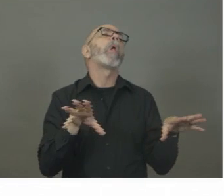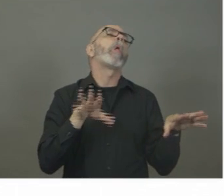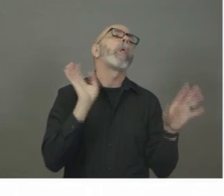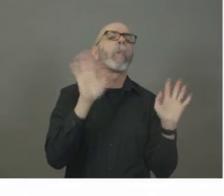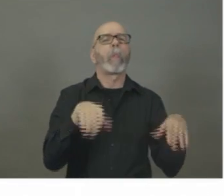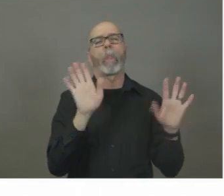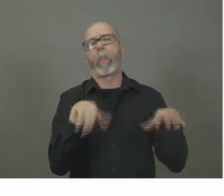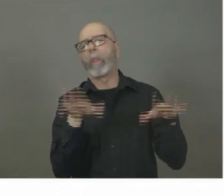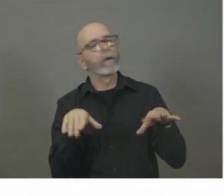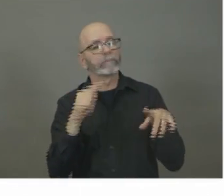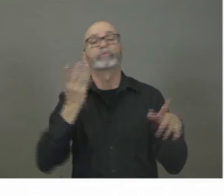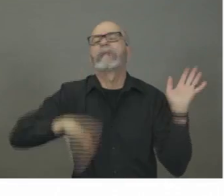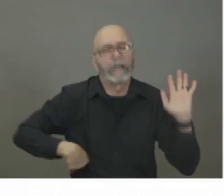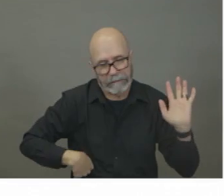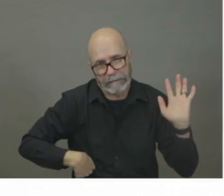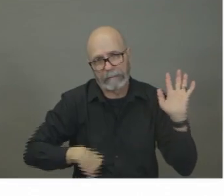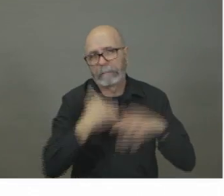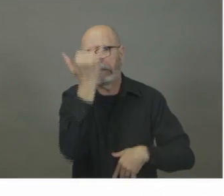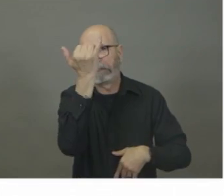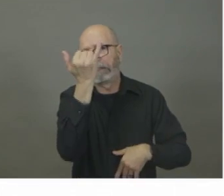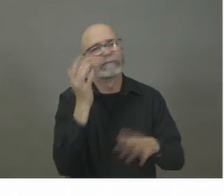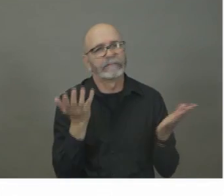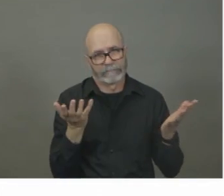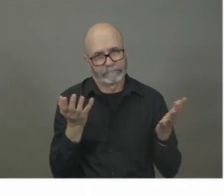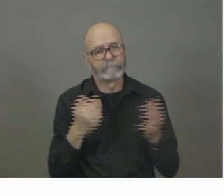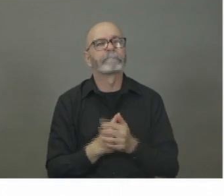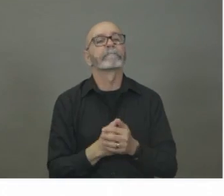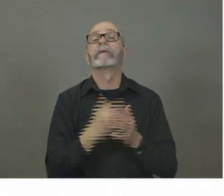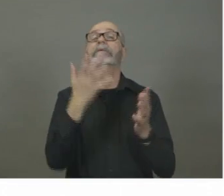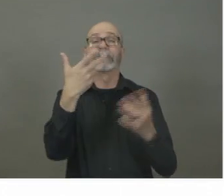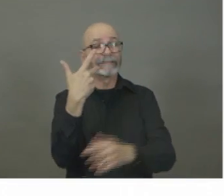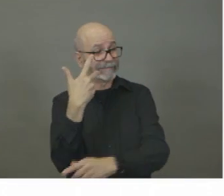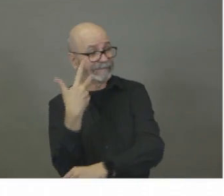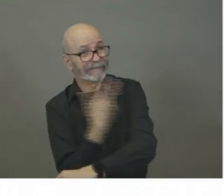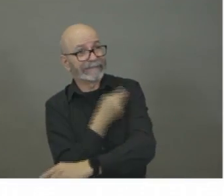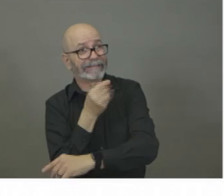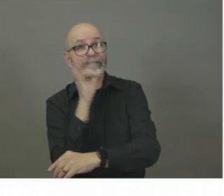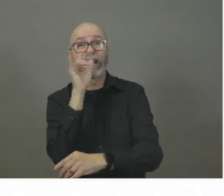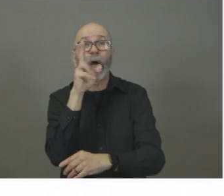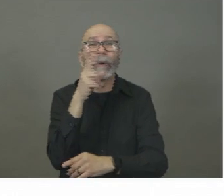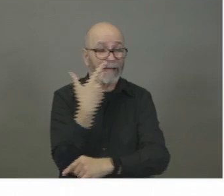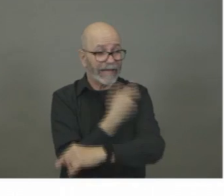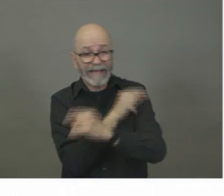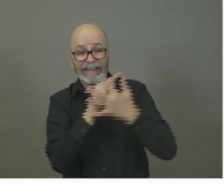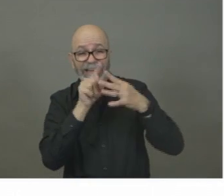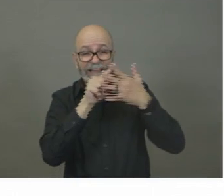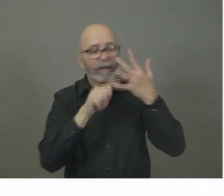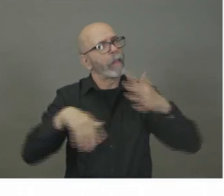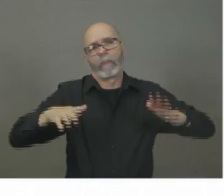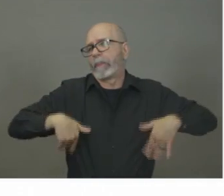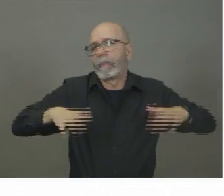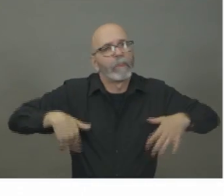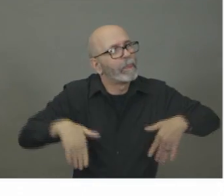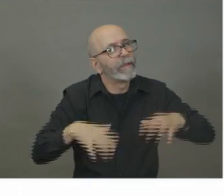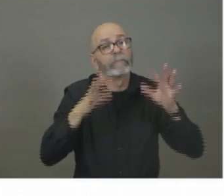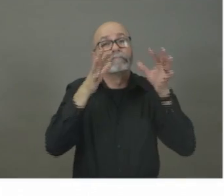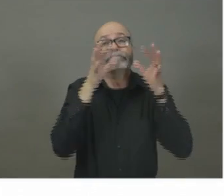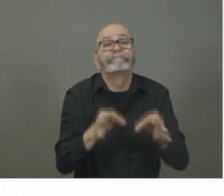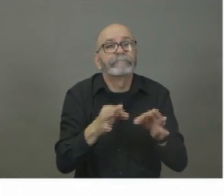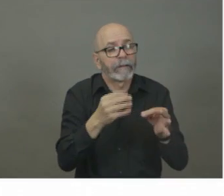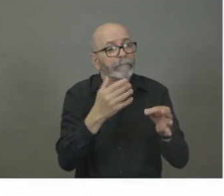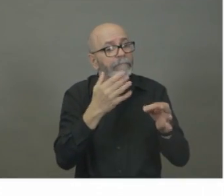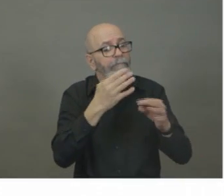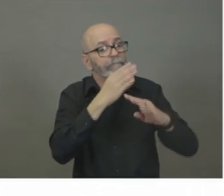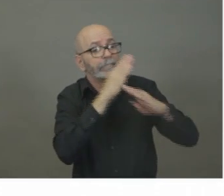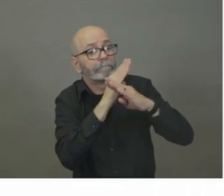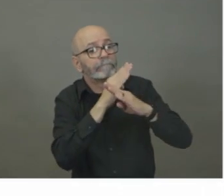vaccine for this virus. There is no direct treatment on a specific antiviral. We